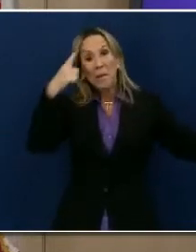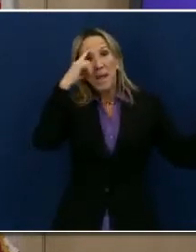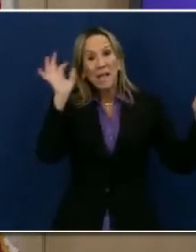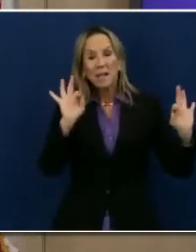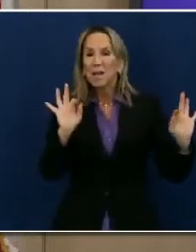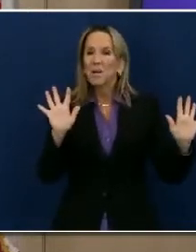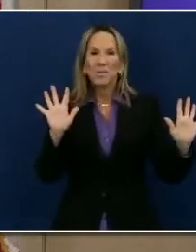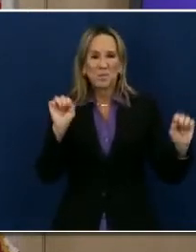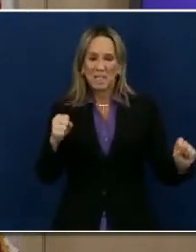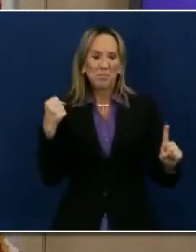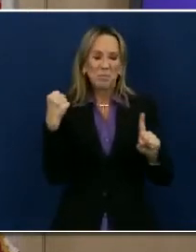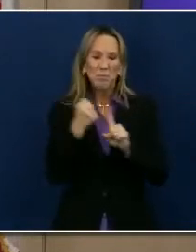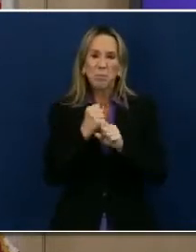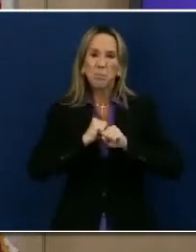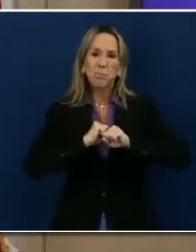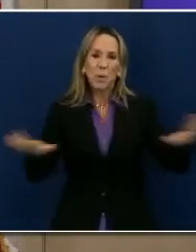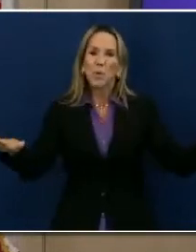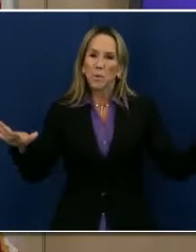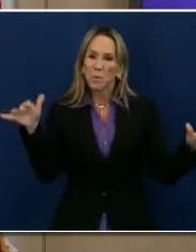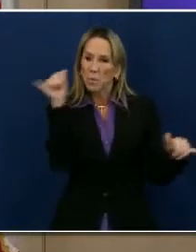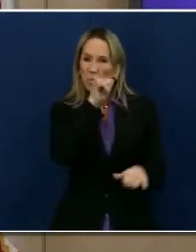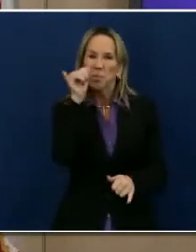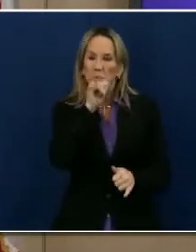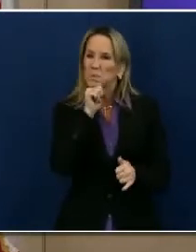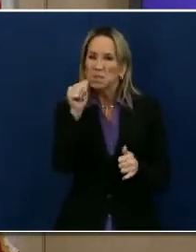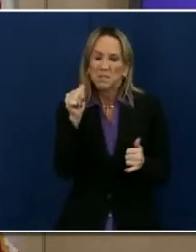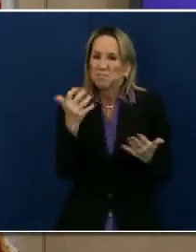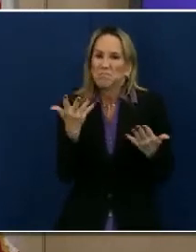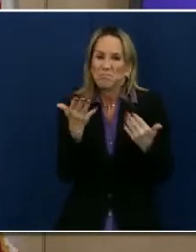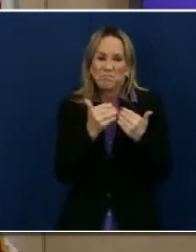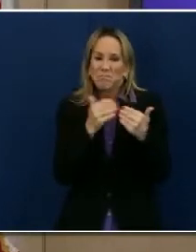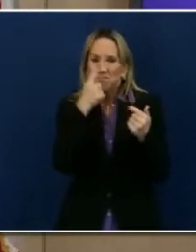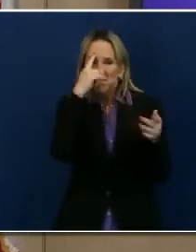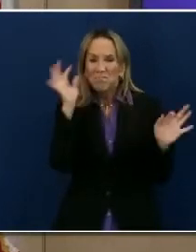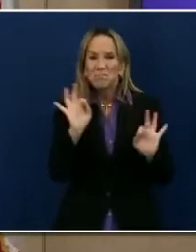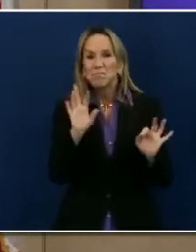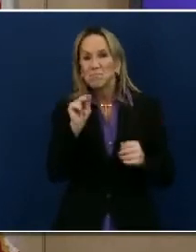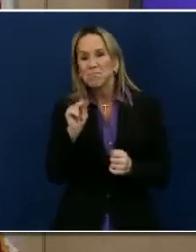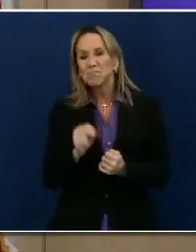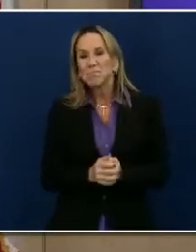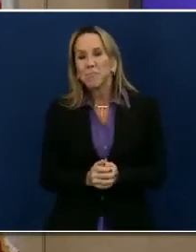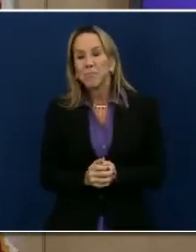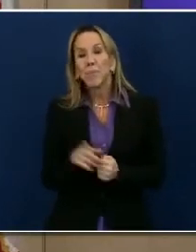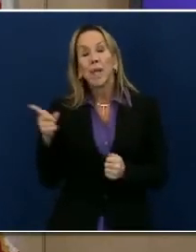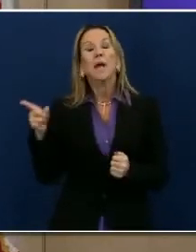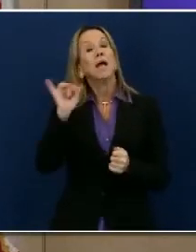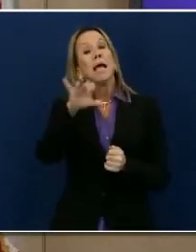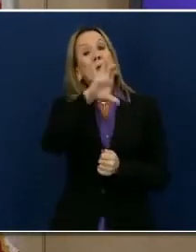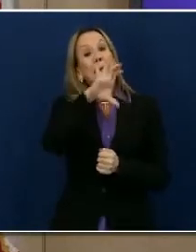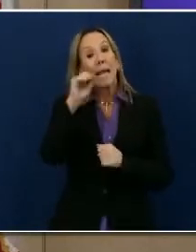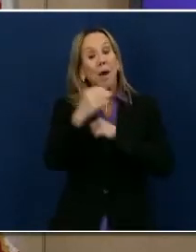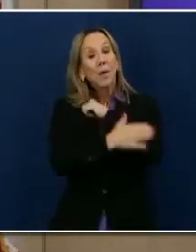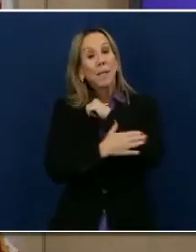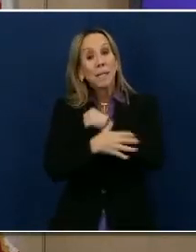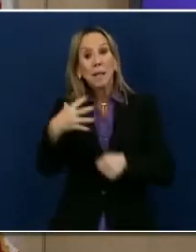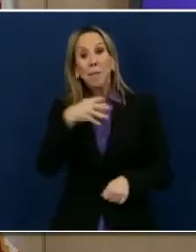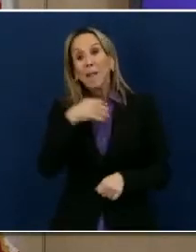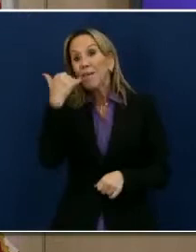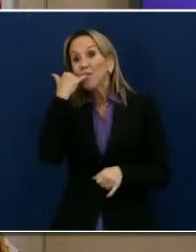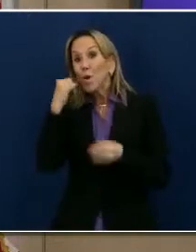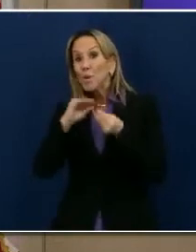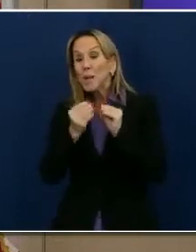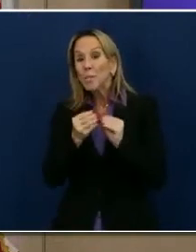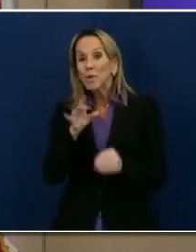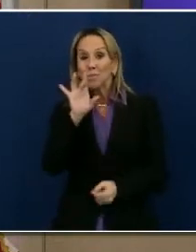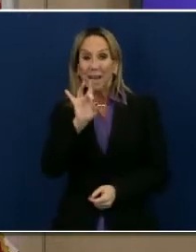a region. I also wanted to share with you the county complaint line is staffed, is available. That number is